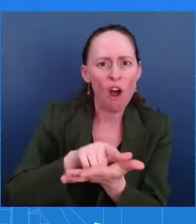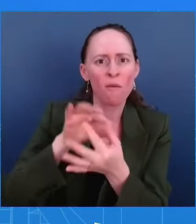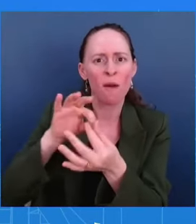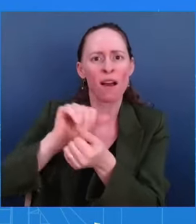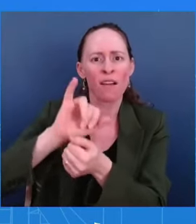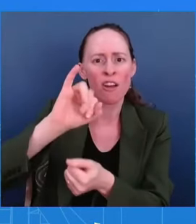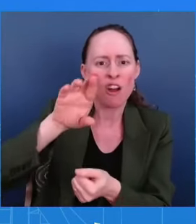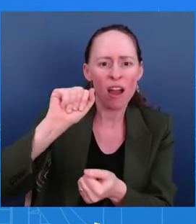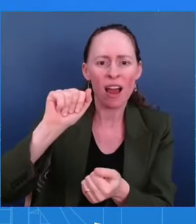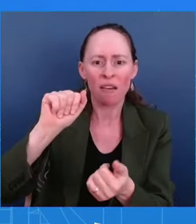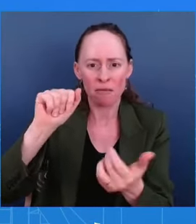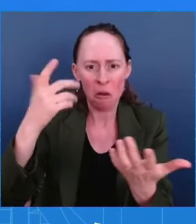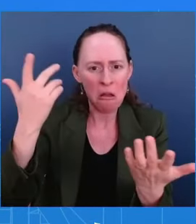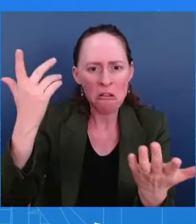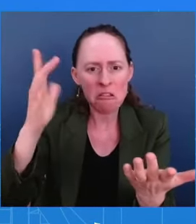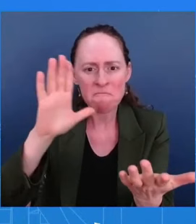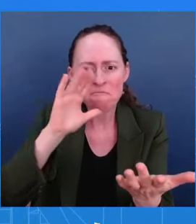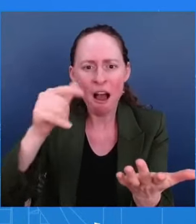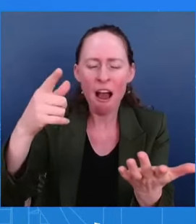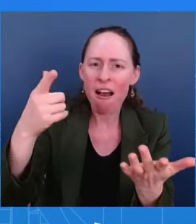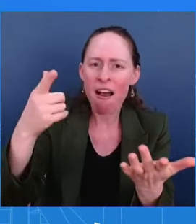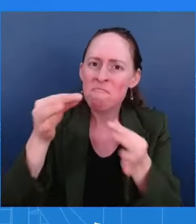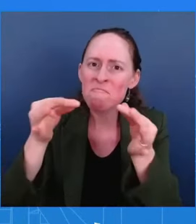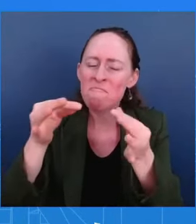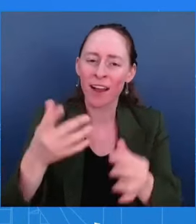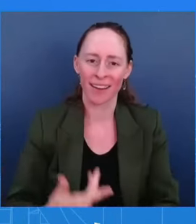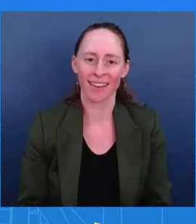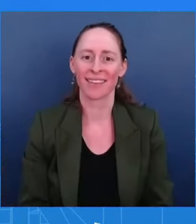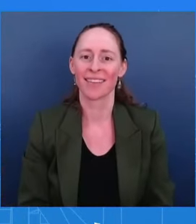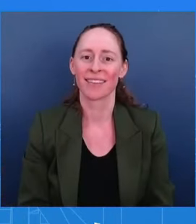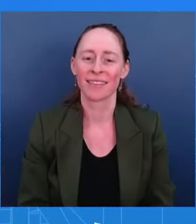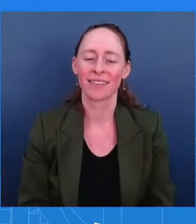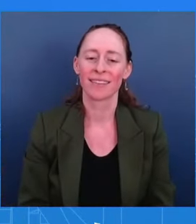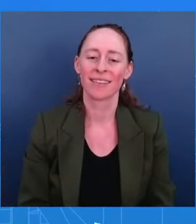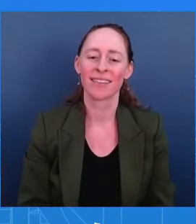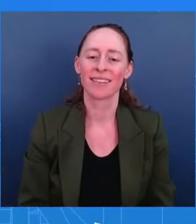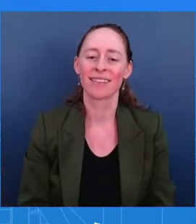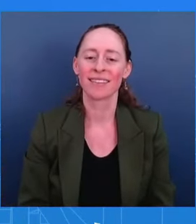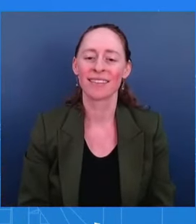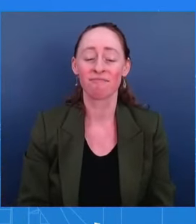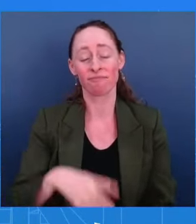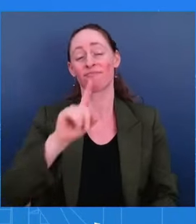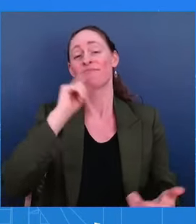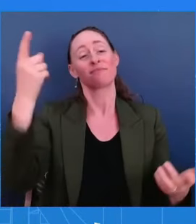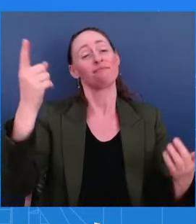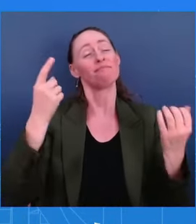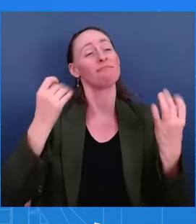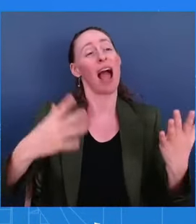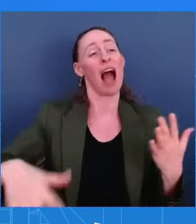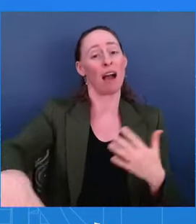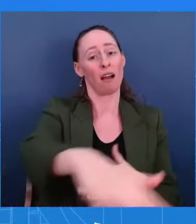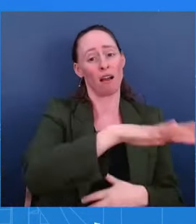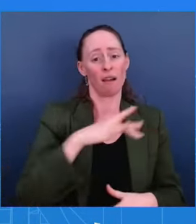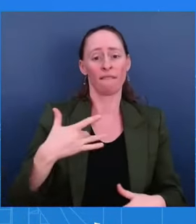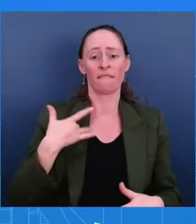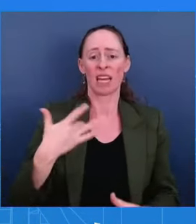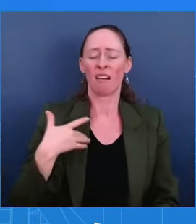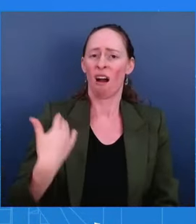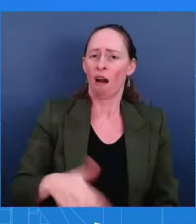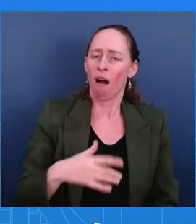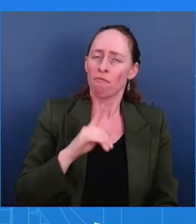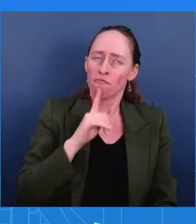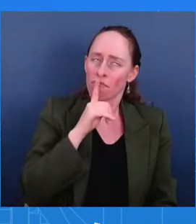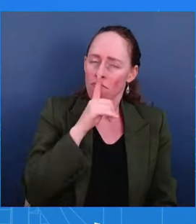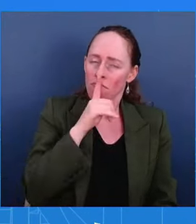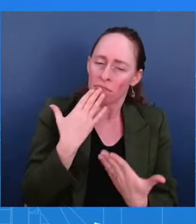I think what the, what the American people appreciate is indeed what we have been able to do in the past several years.